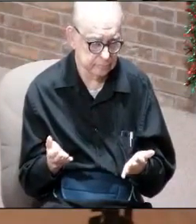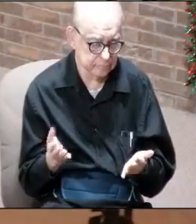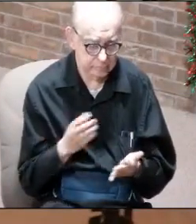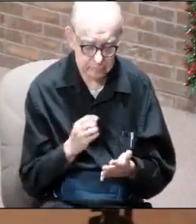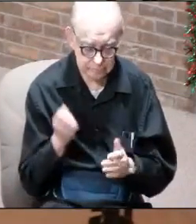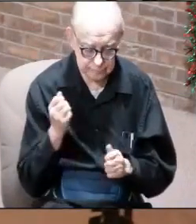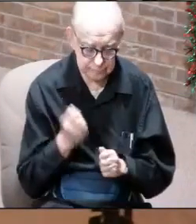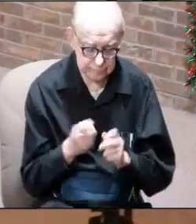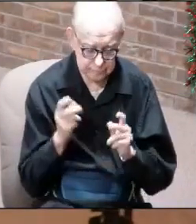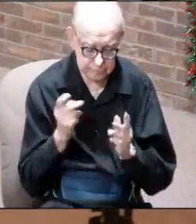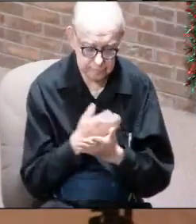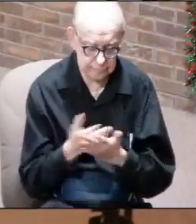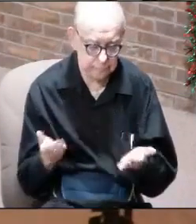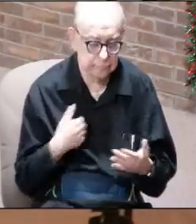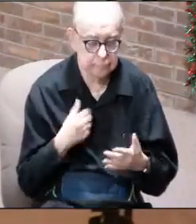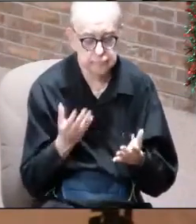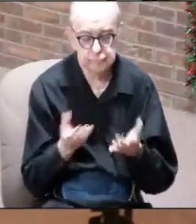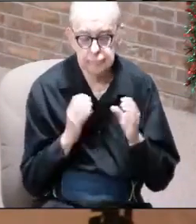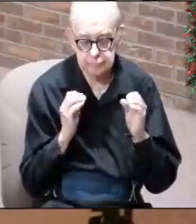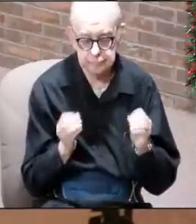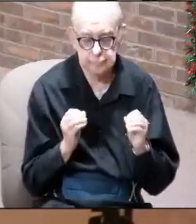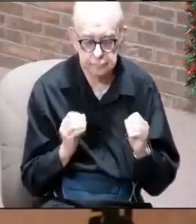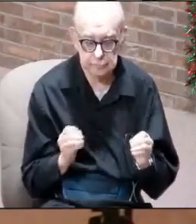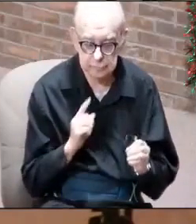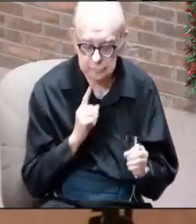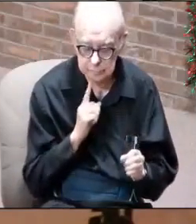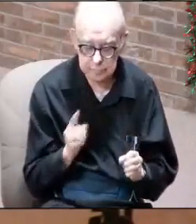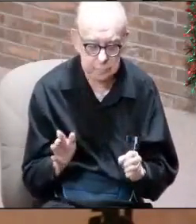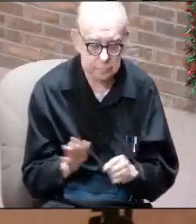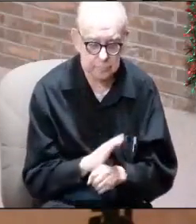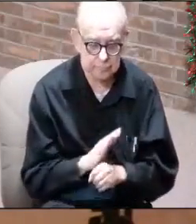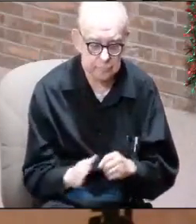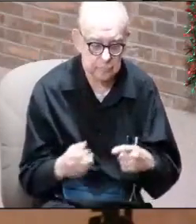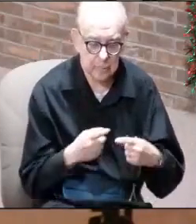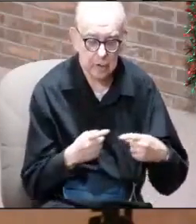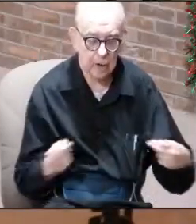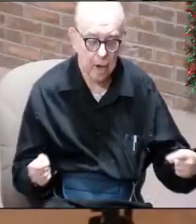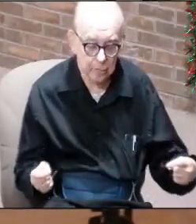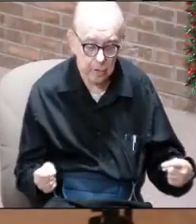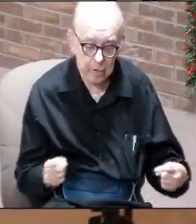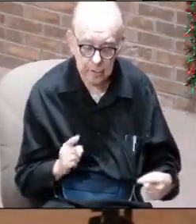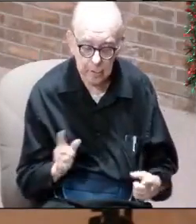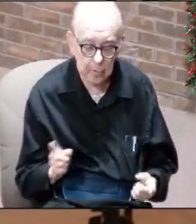And every one of the things that they want you to teach are absolutely contrary to the Bible.